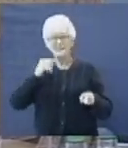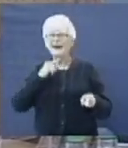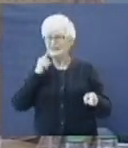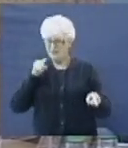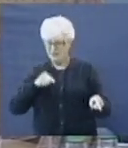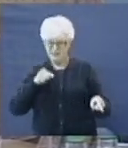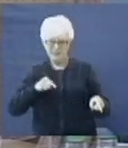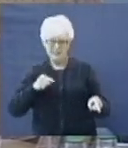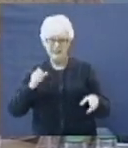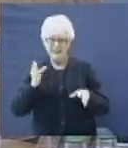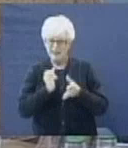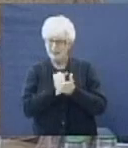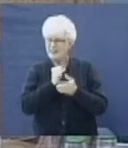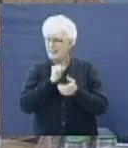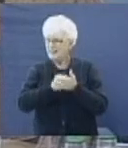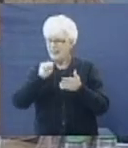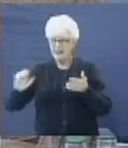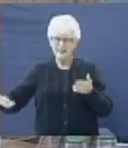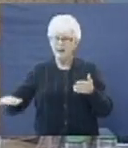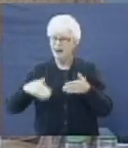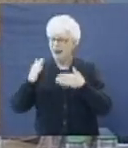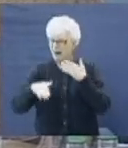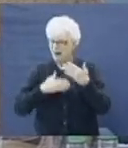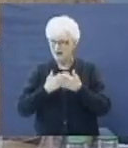I told you you can take everything that he had.